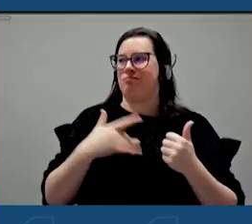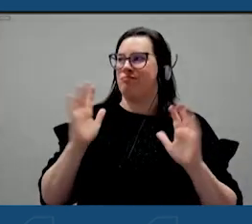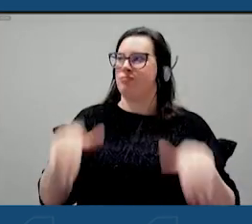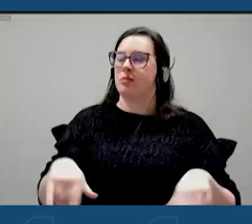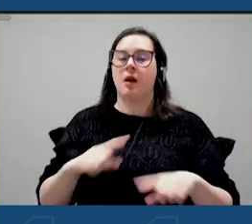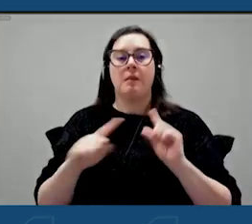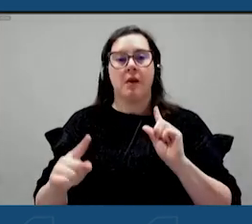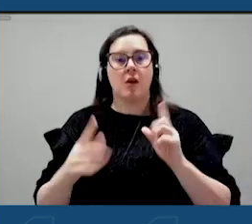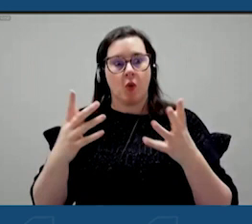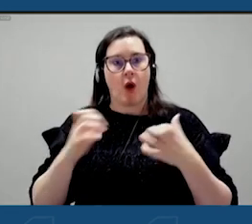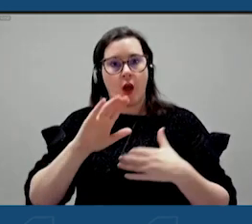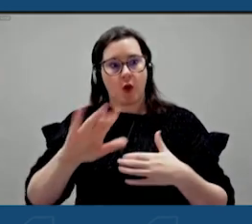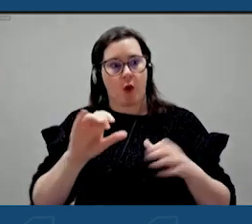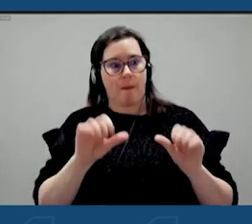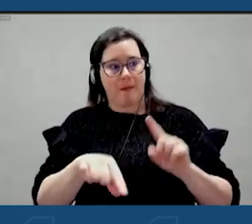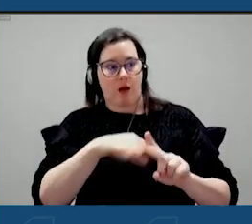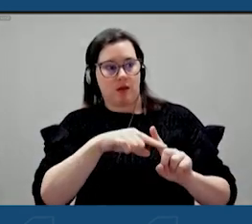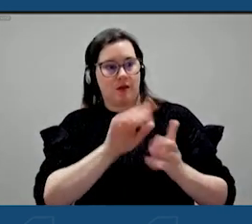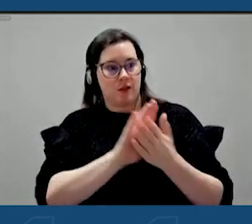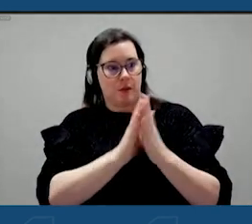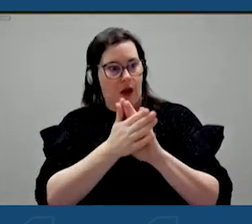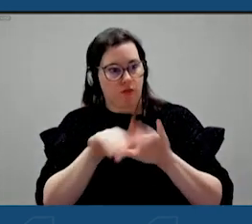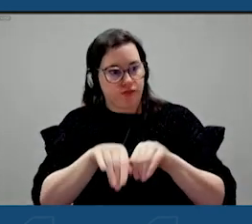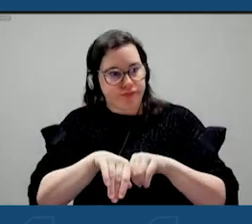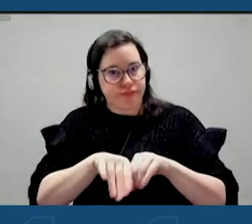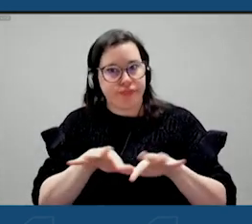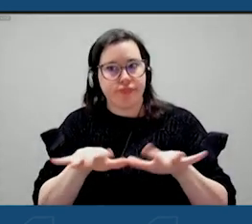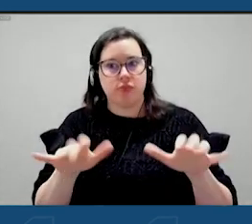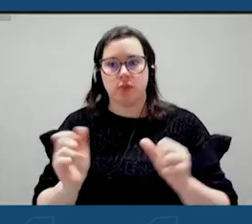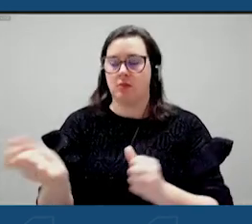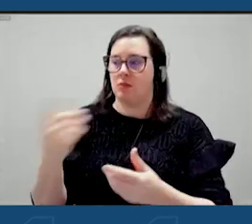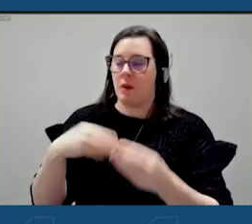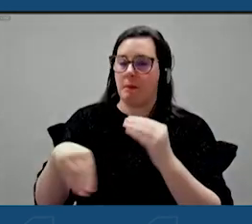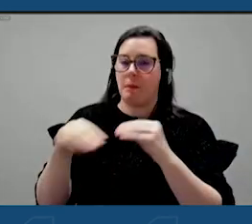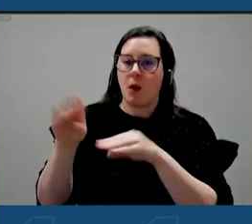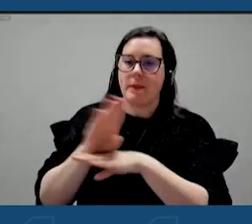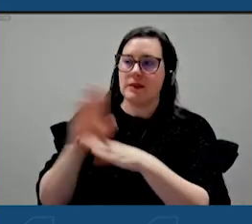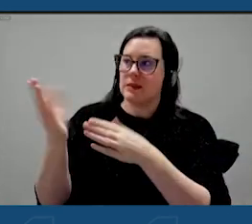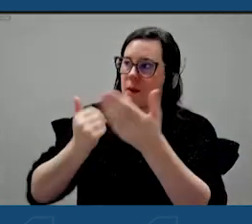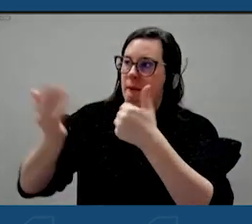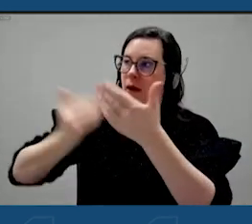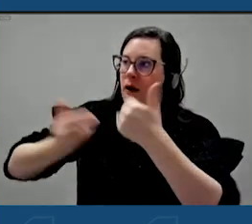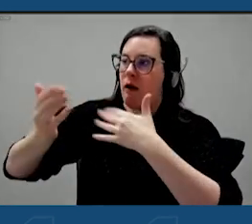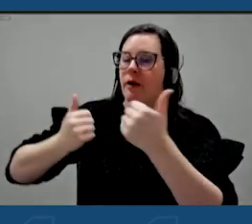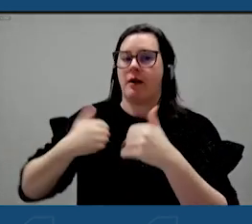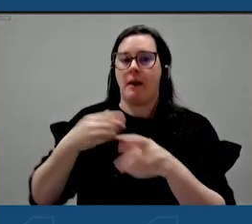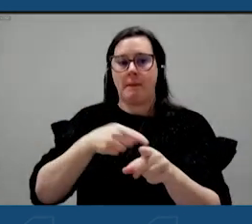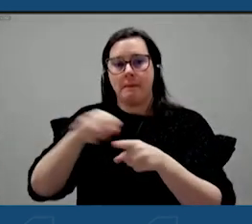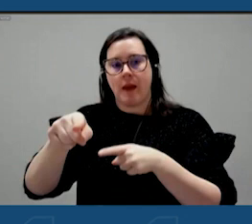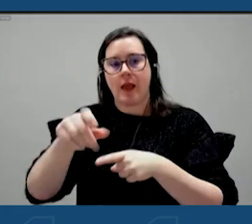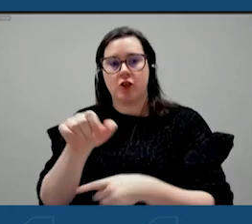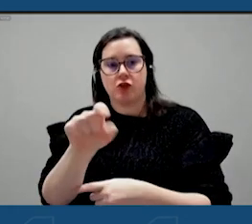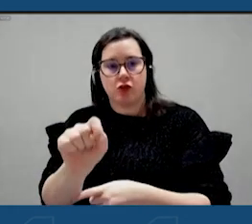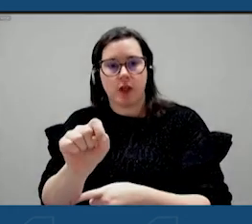and let them be catalysts for, uh, other businesses to come. And I know on Main Street, the former Rockwell department store, uh, could become